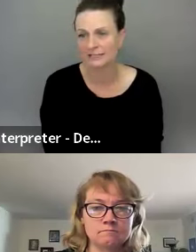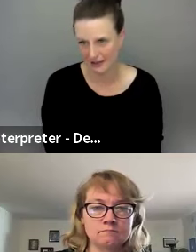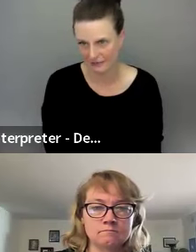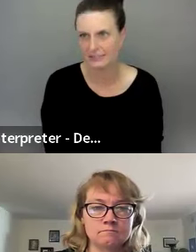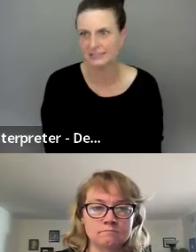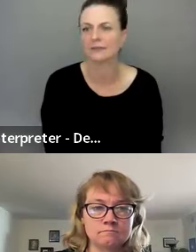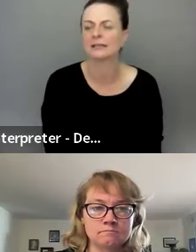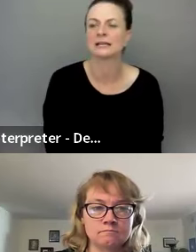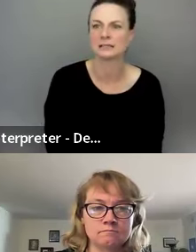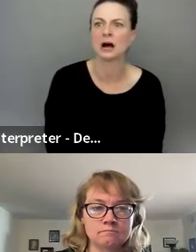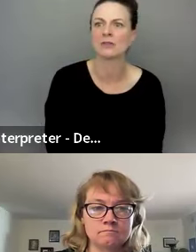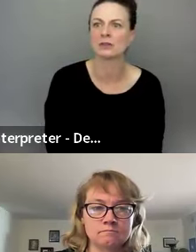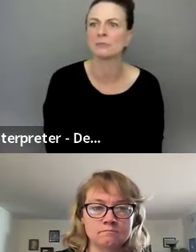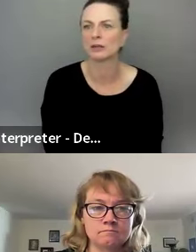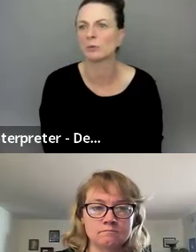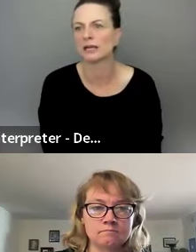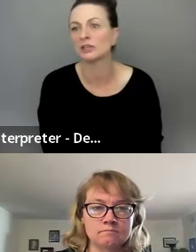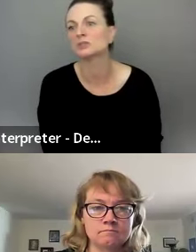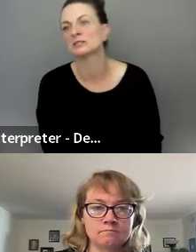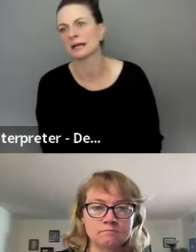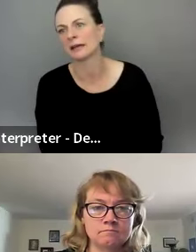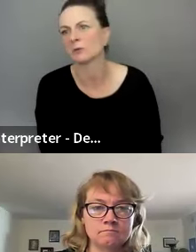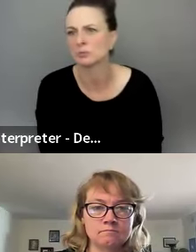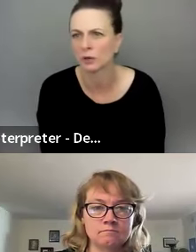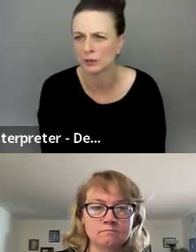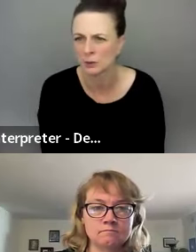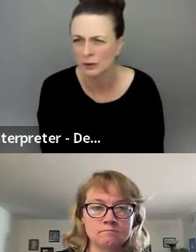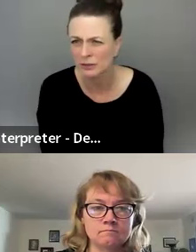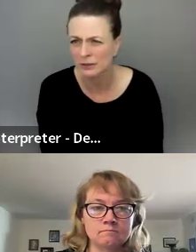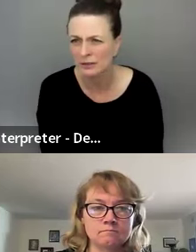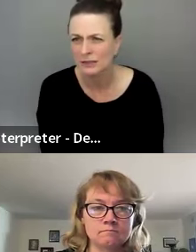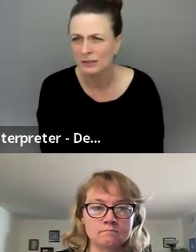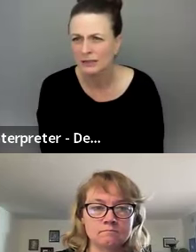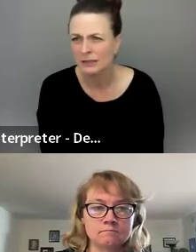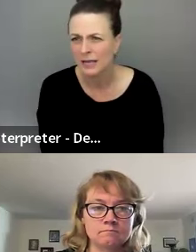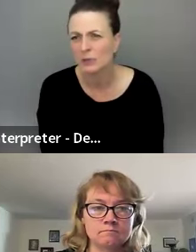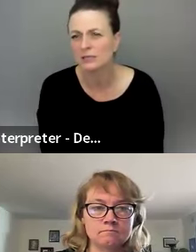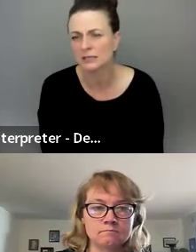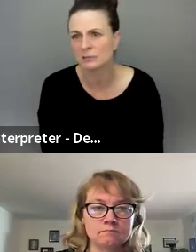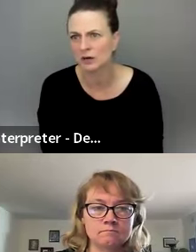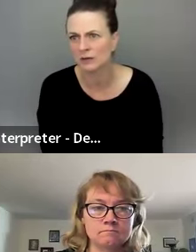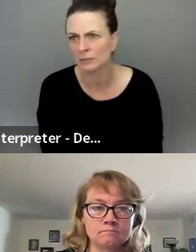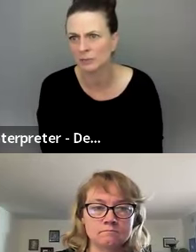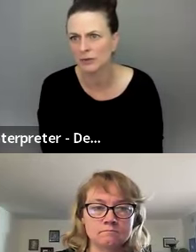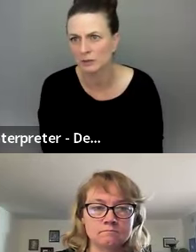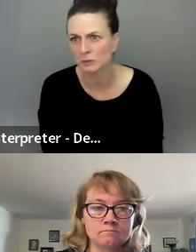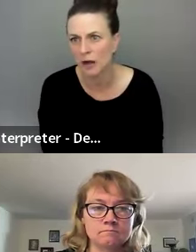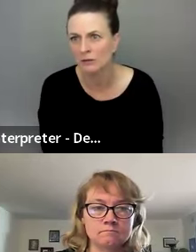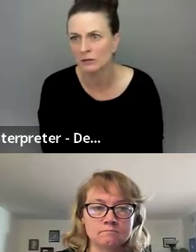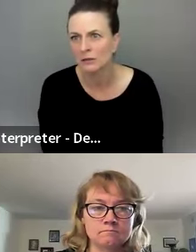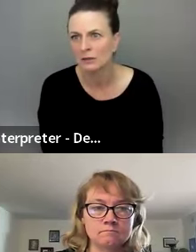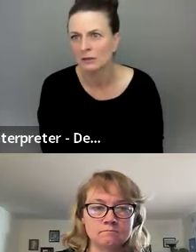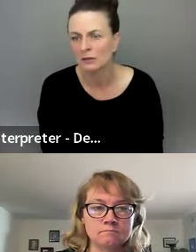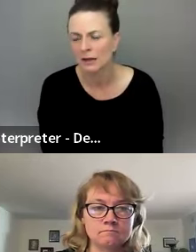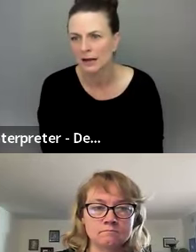Yeah. Deaf. Exactly. It's on the, it uses sign language more in the north. And we see some hard of hearing people there as